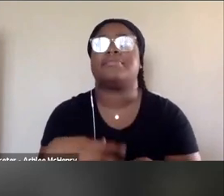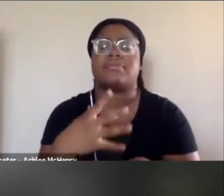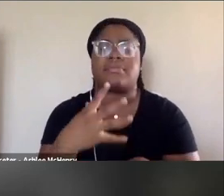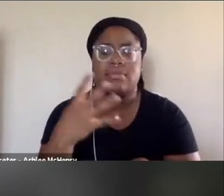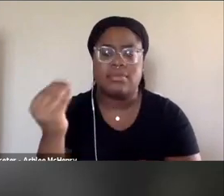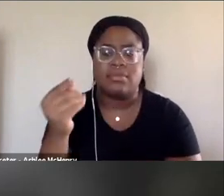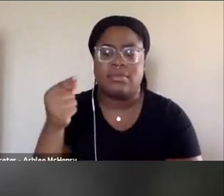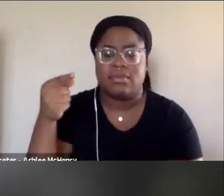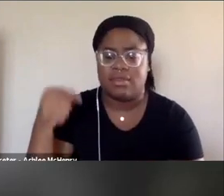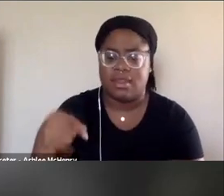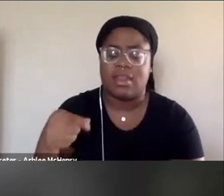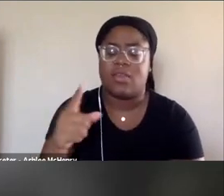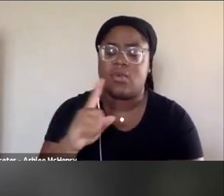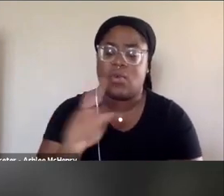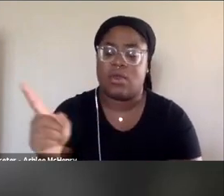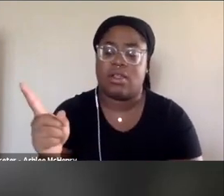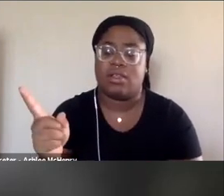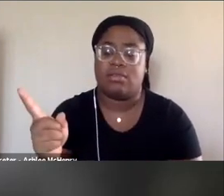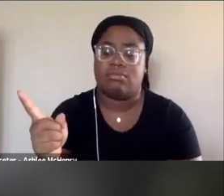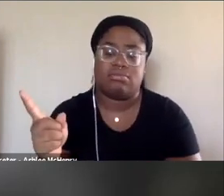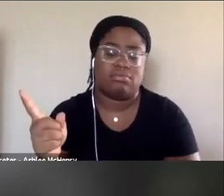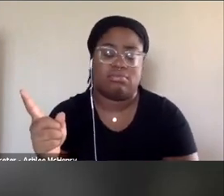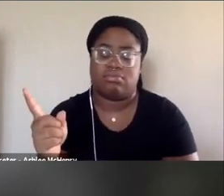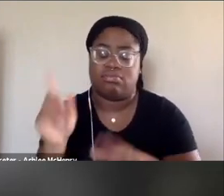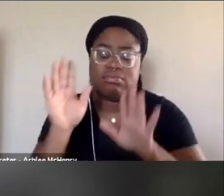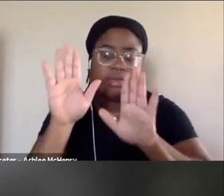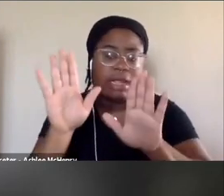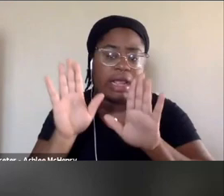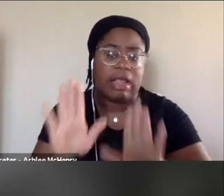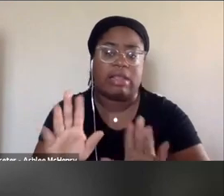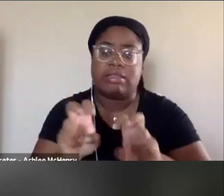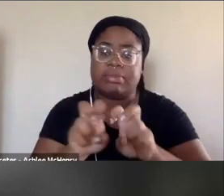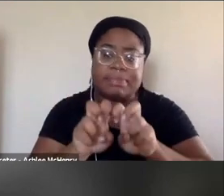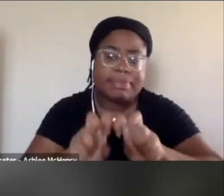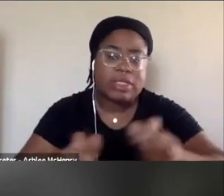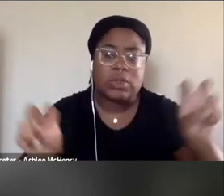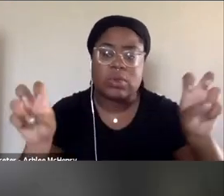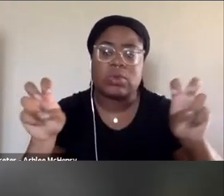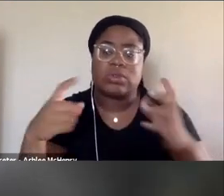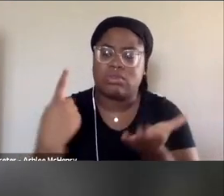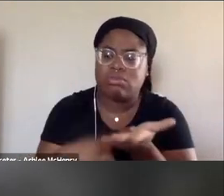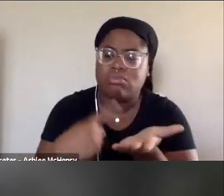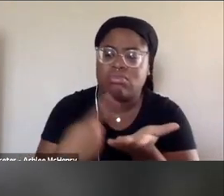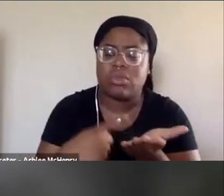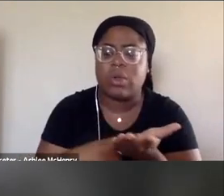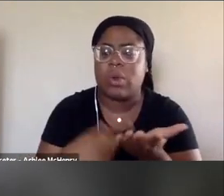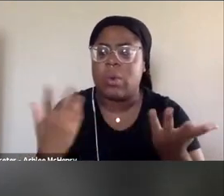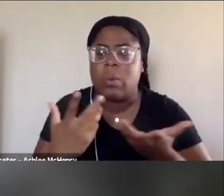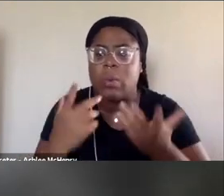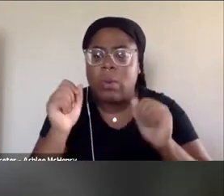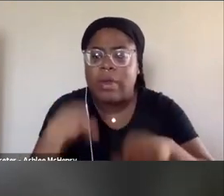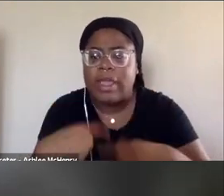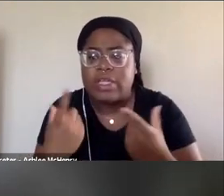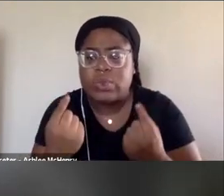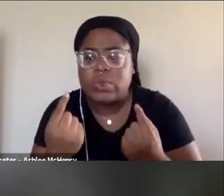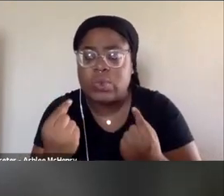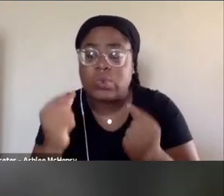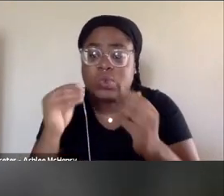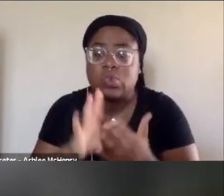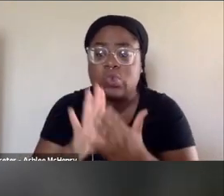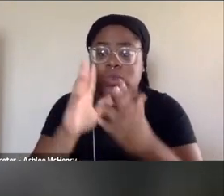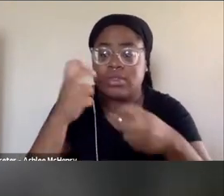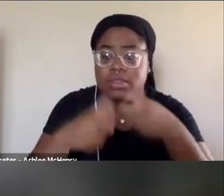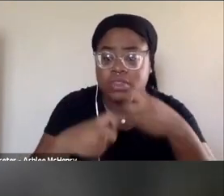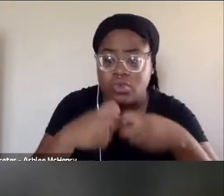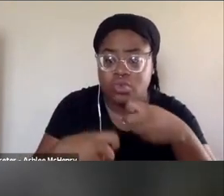Anita has put together a fabulous panel to discuss kind of what we can do to address these issues